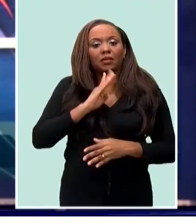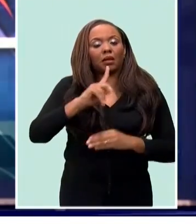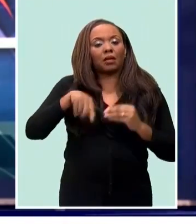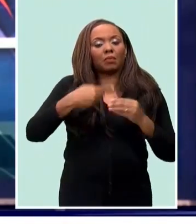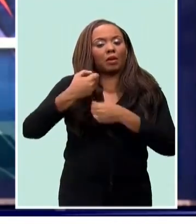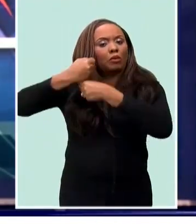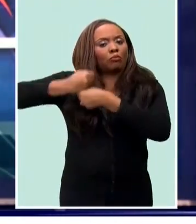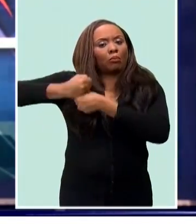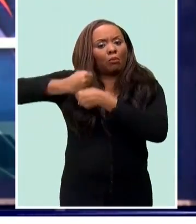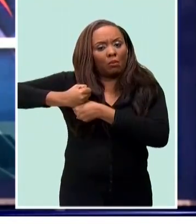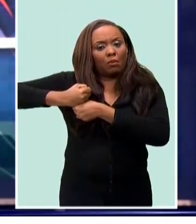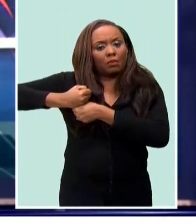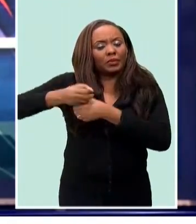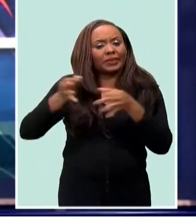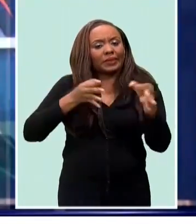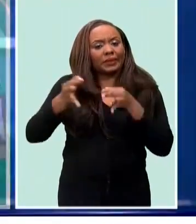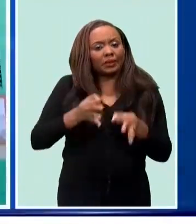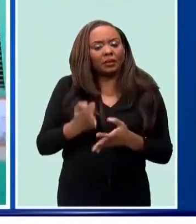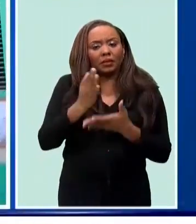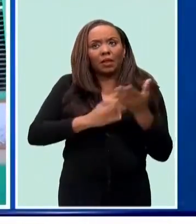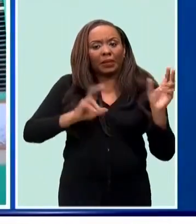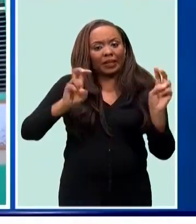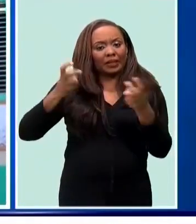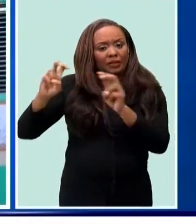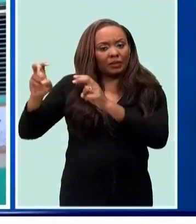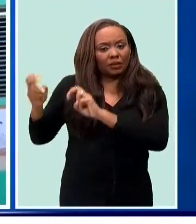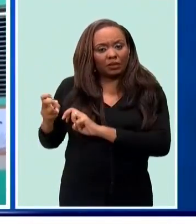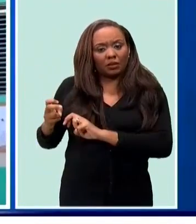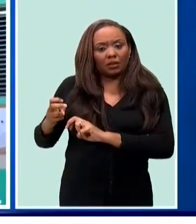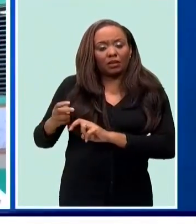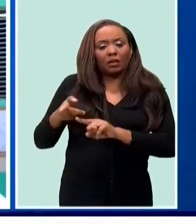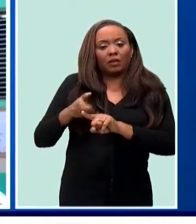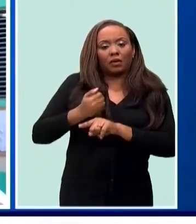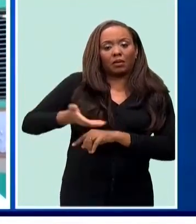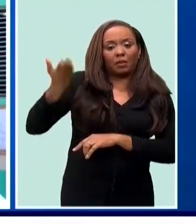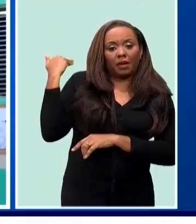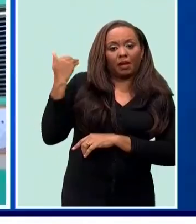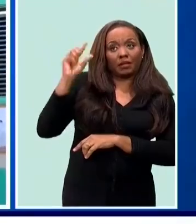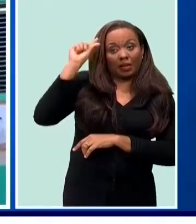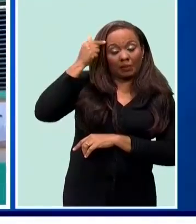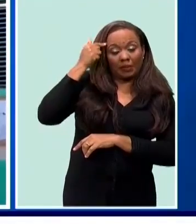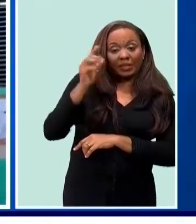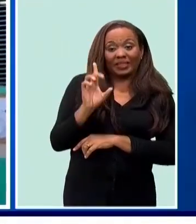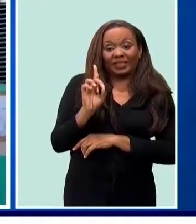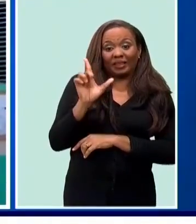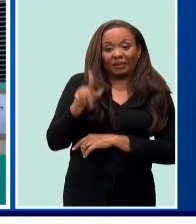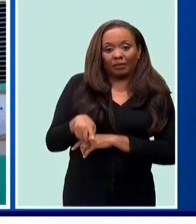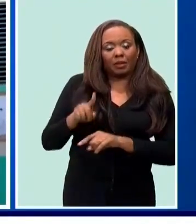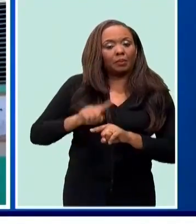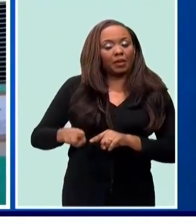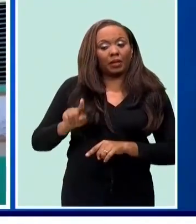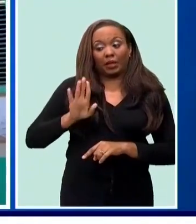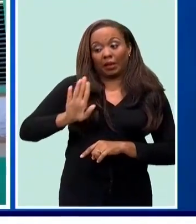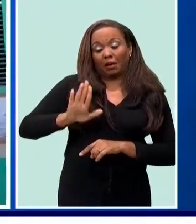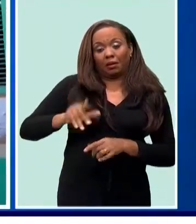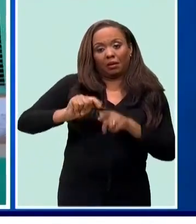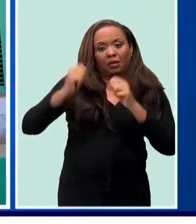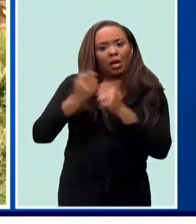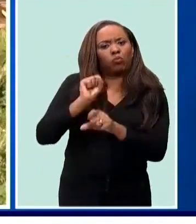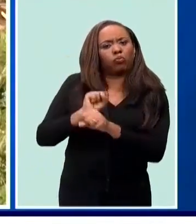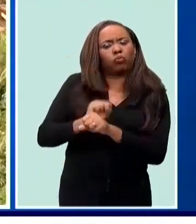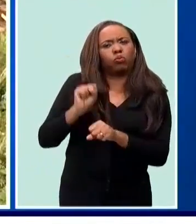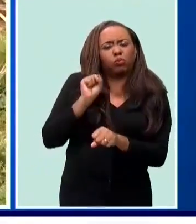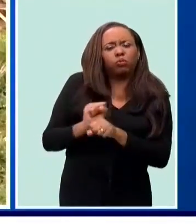the protest action. She explains that several issues were inherited from the last administration, but her team has been working to fix the problems